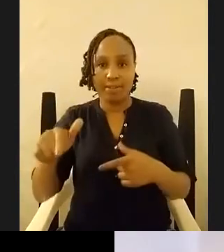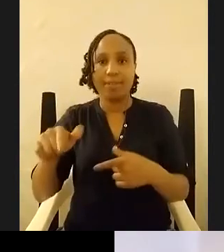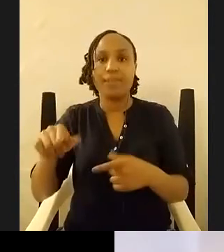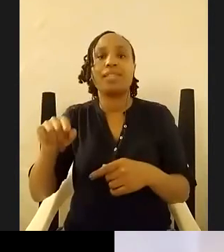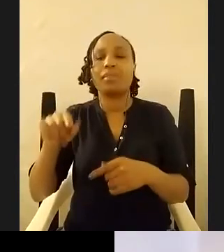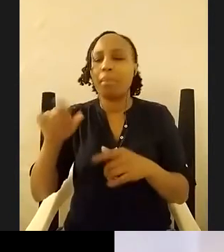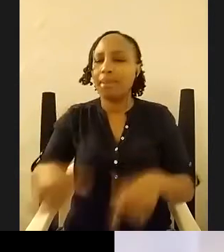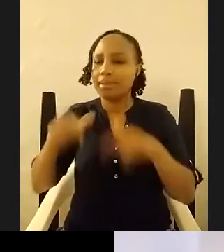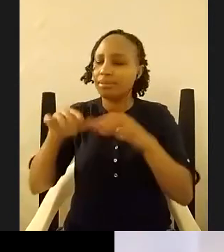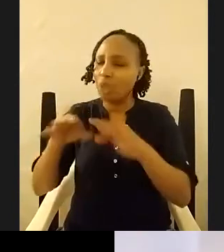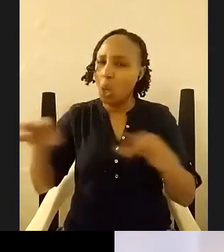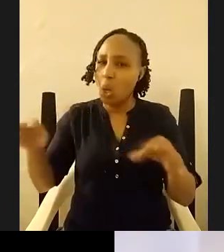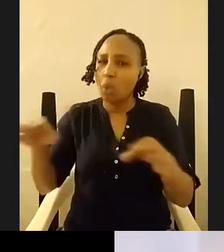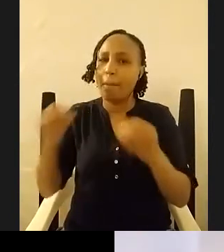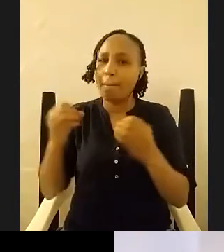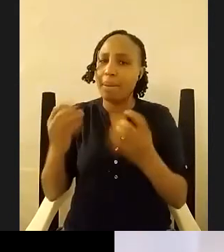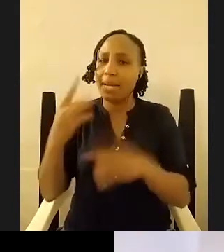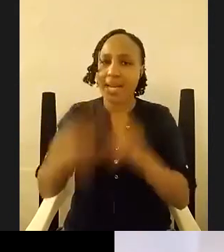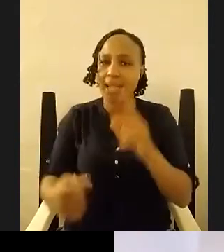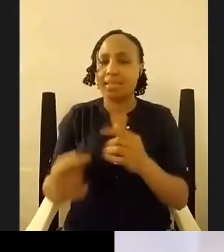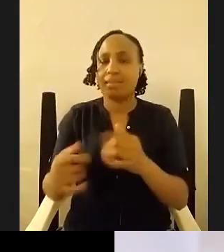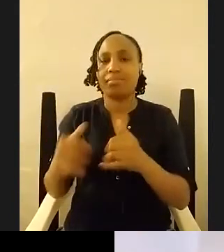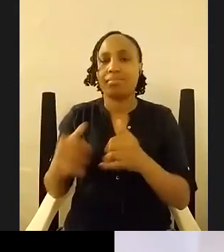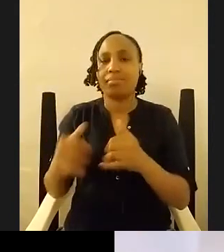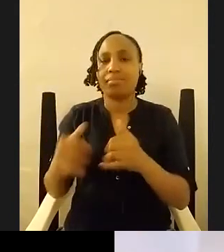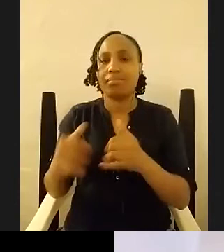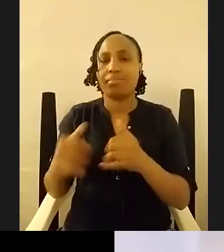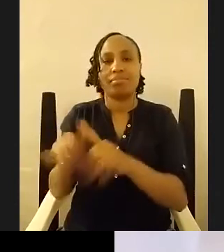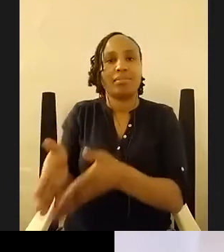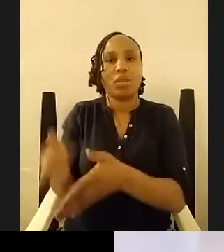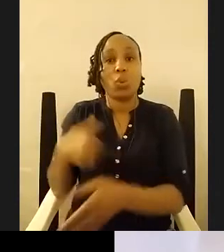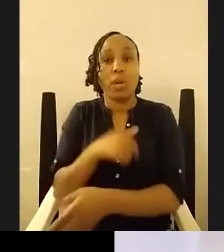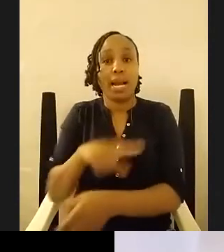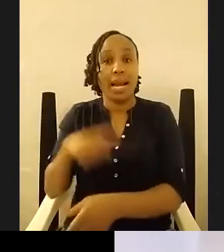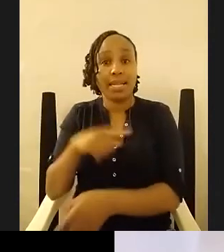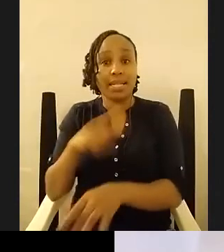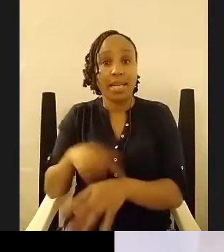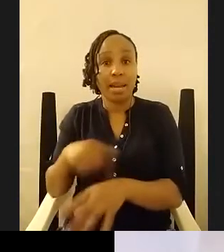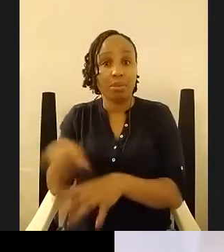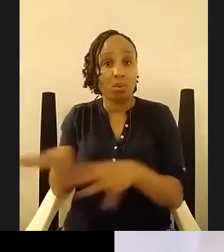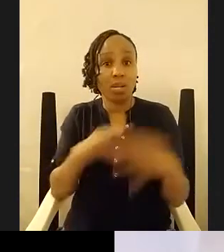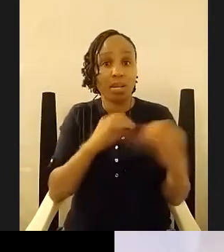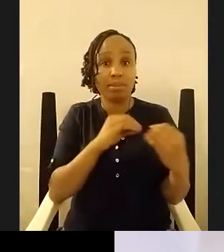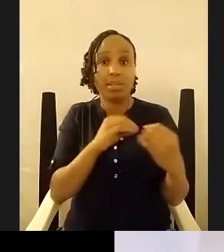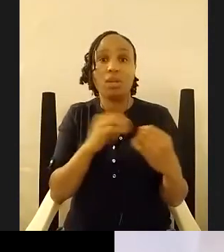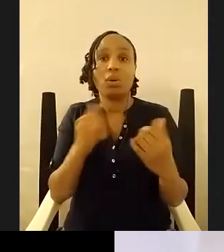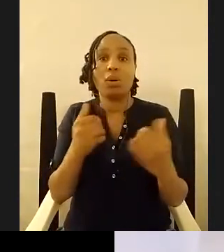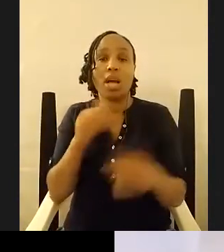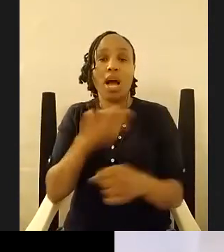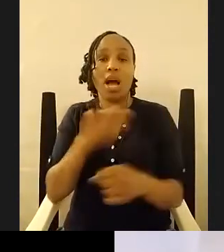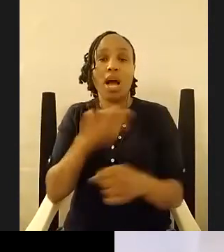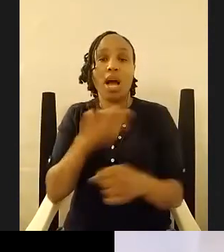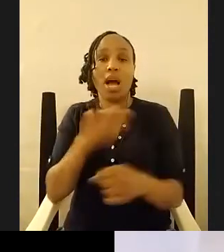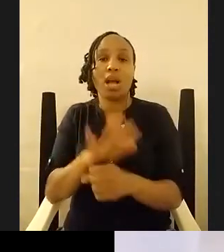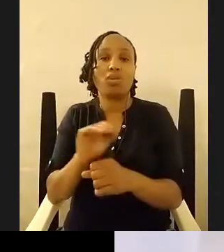and we were very lucky that when we lived in winter quest or a lot of um immigrant families like our similarly situated families